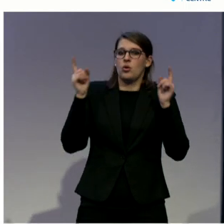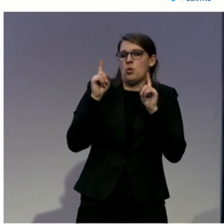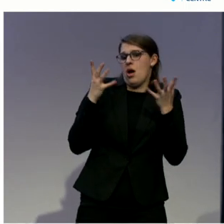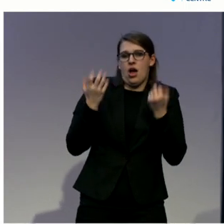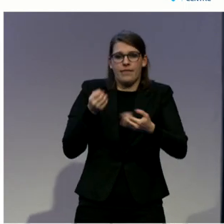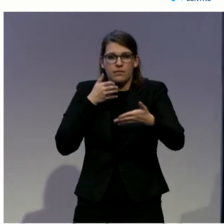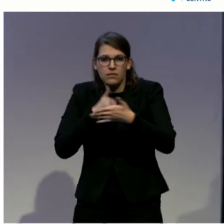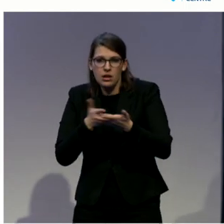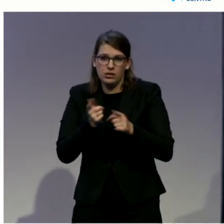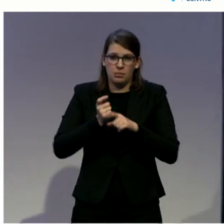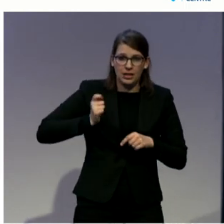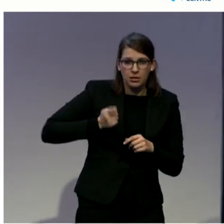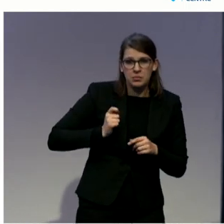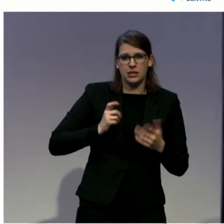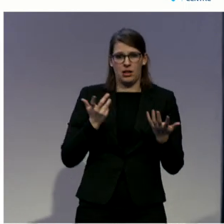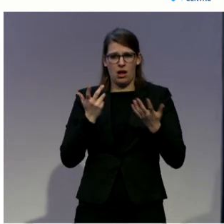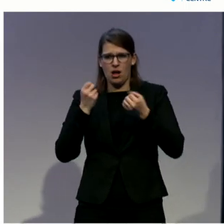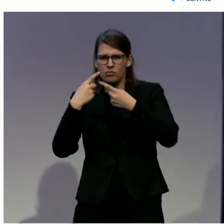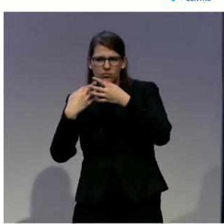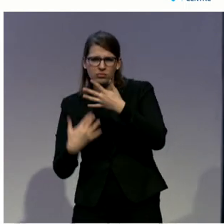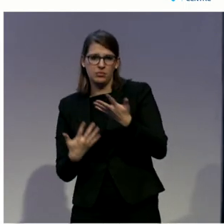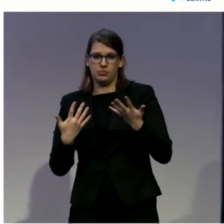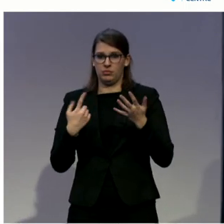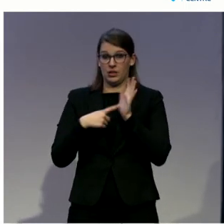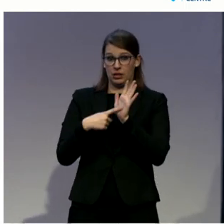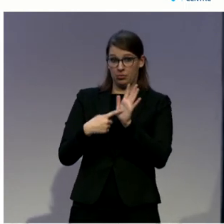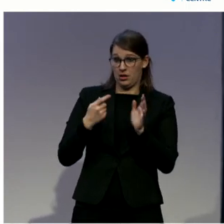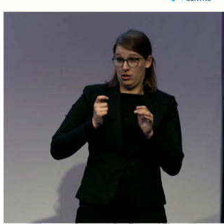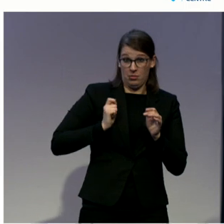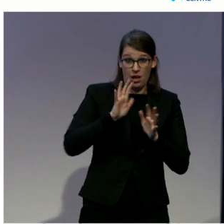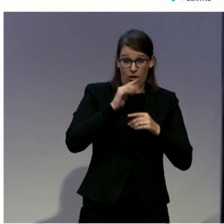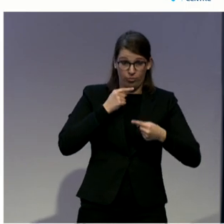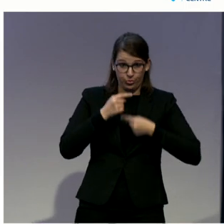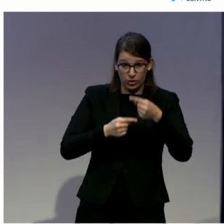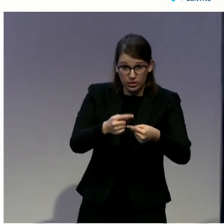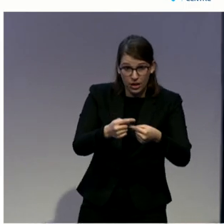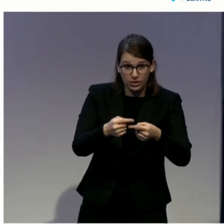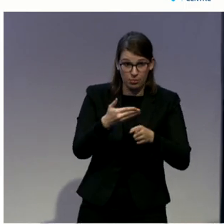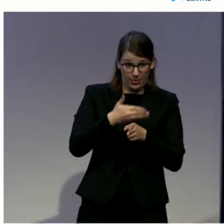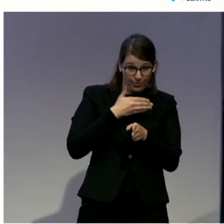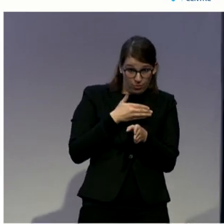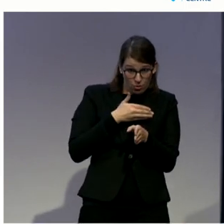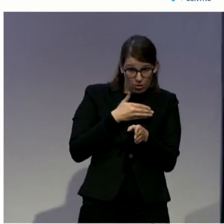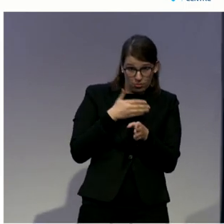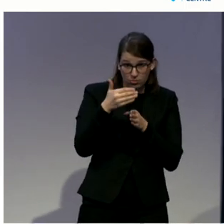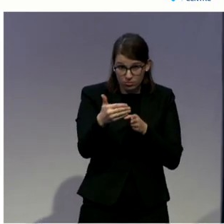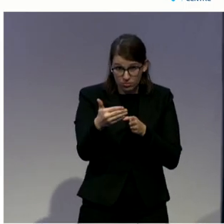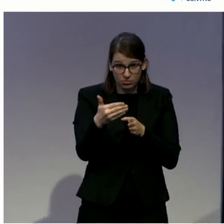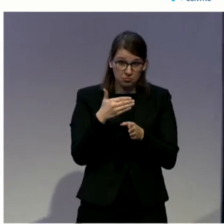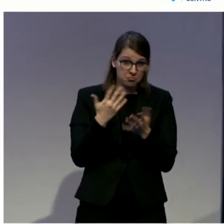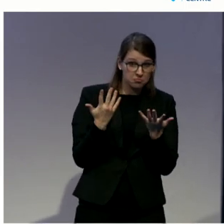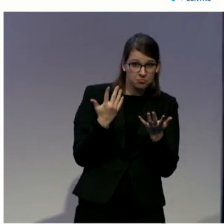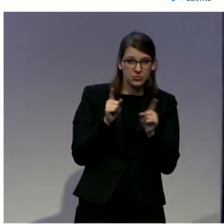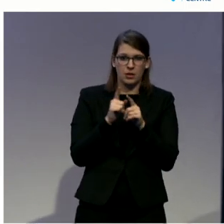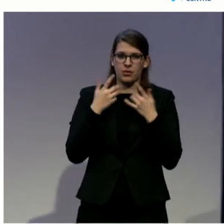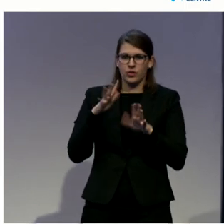proceedings, this might include pre-trial matters, issues for victims and witnesses, legal responsibility, and